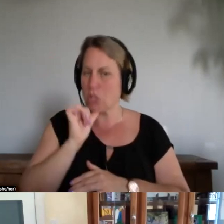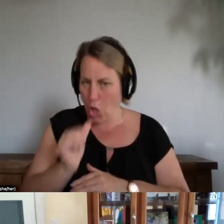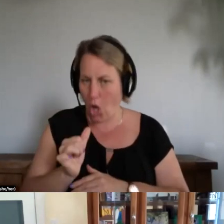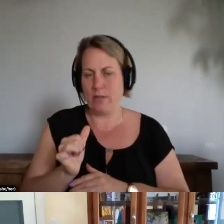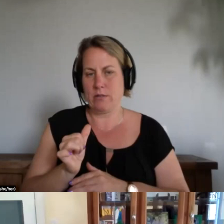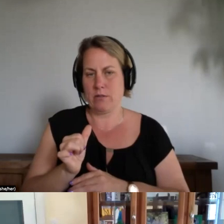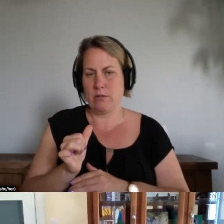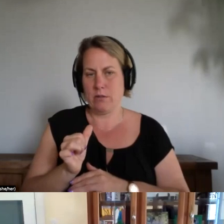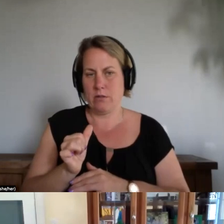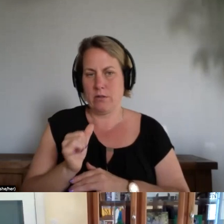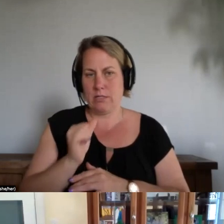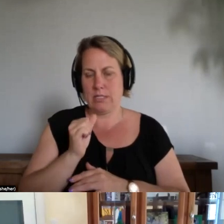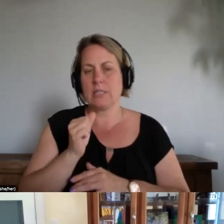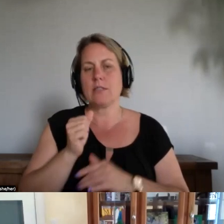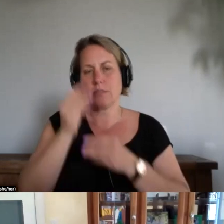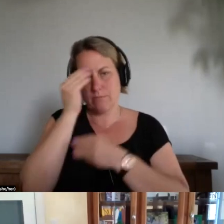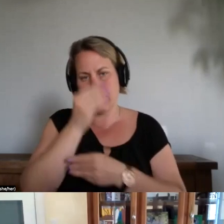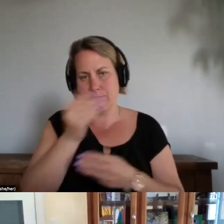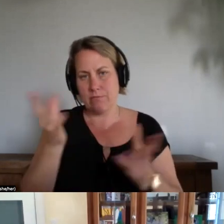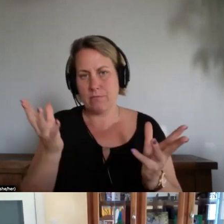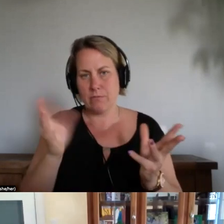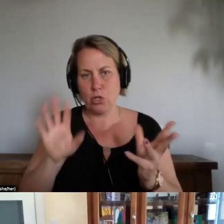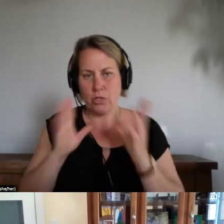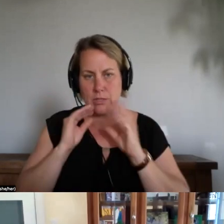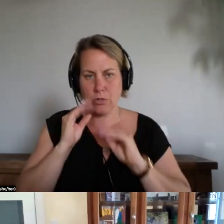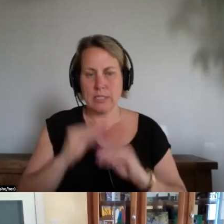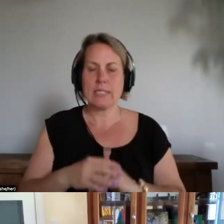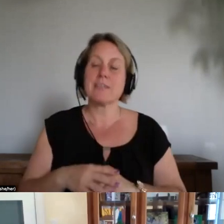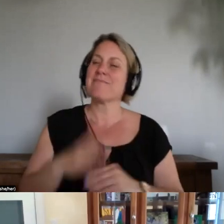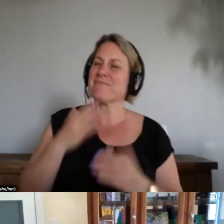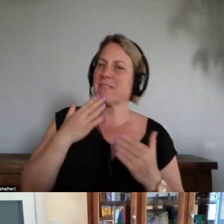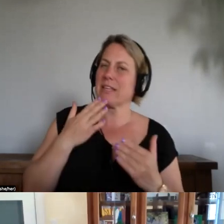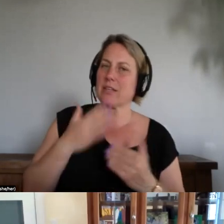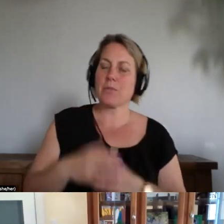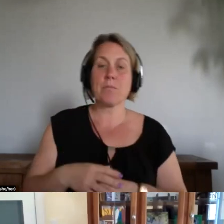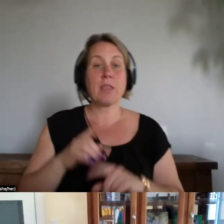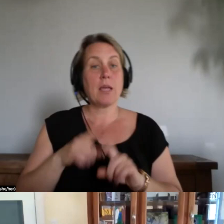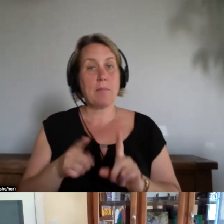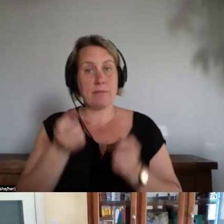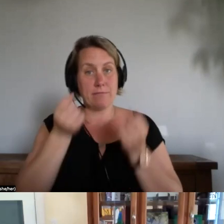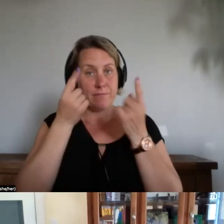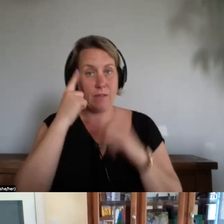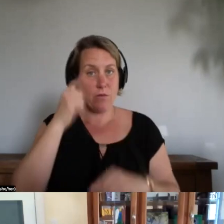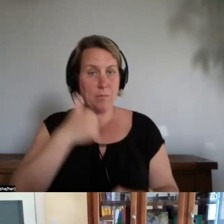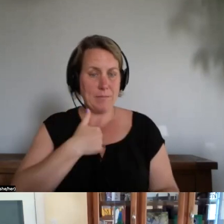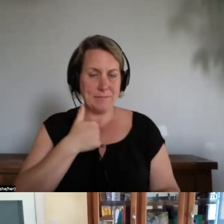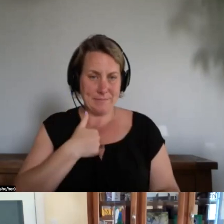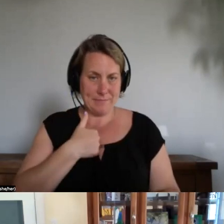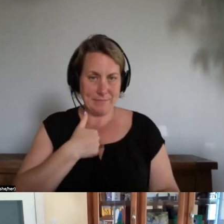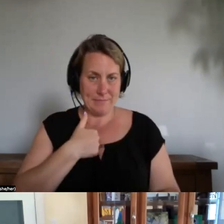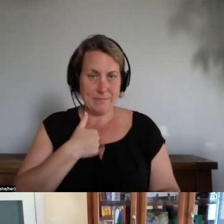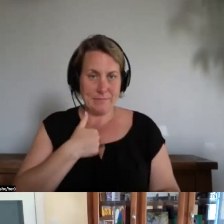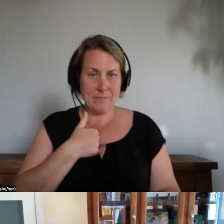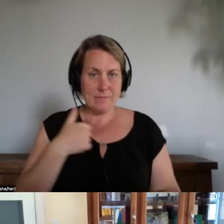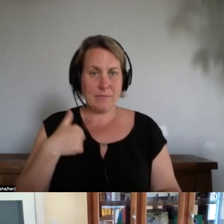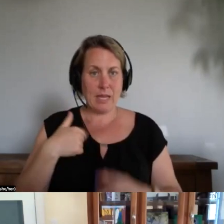thank you thank but i i would say um for for myself um i started looking